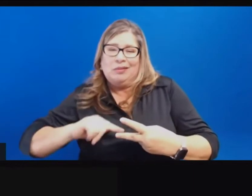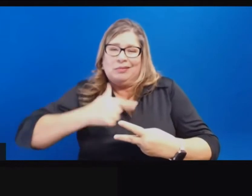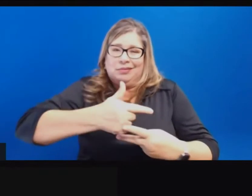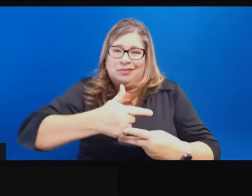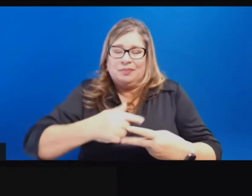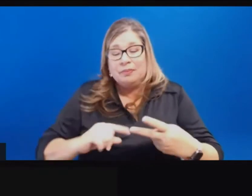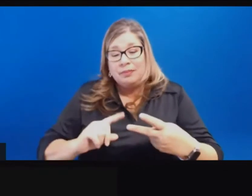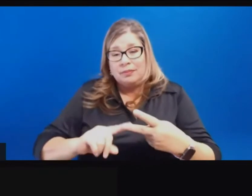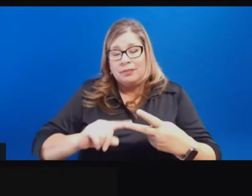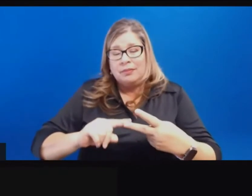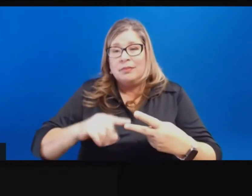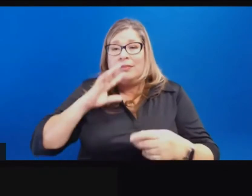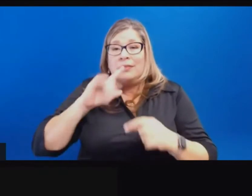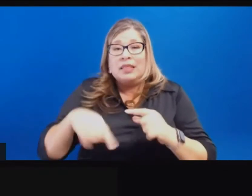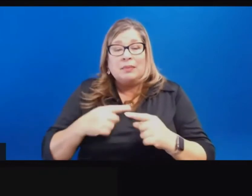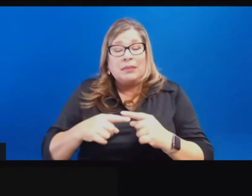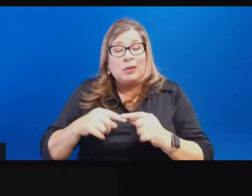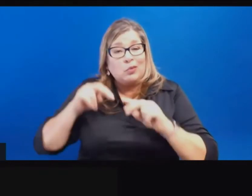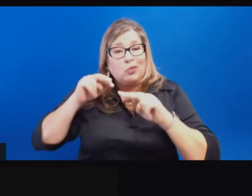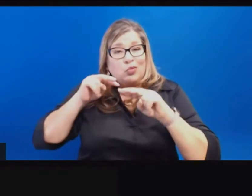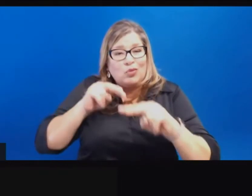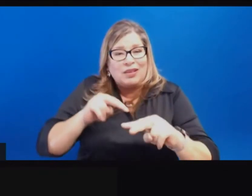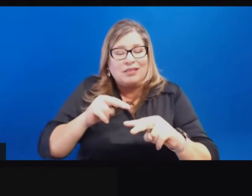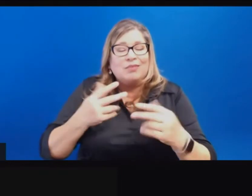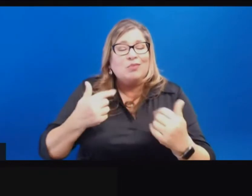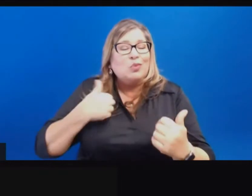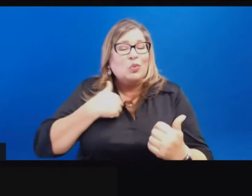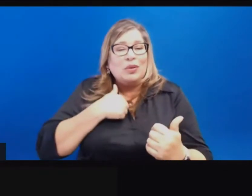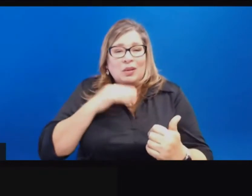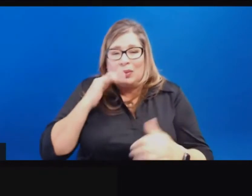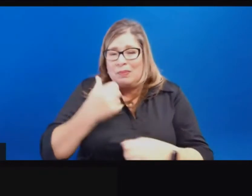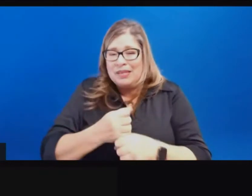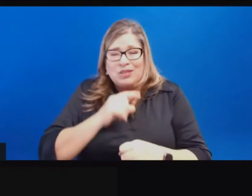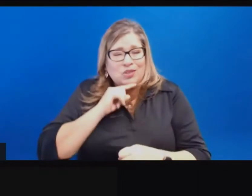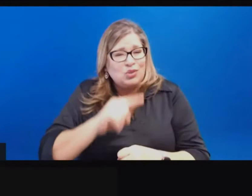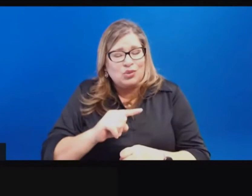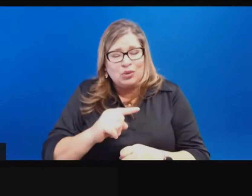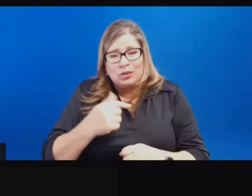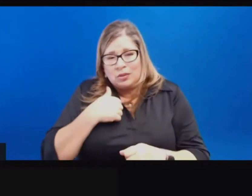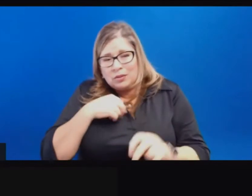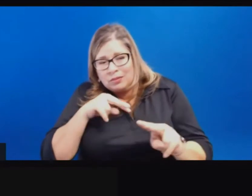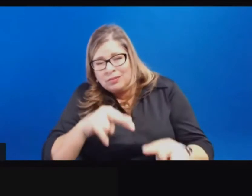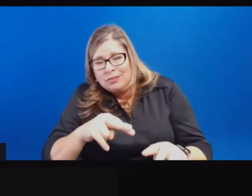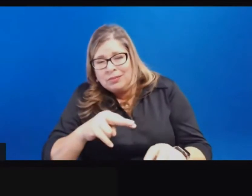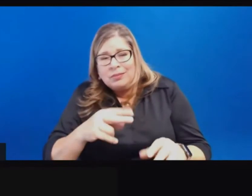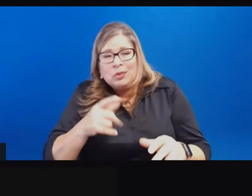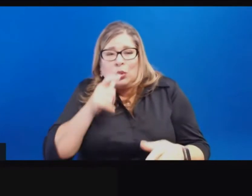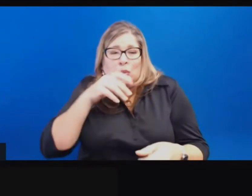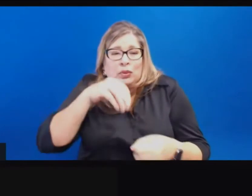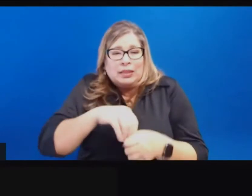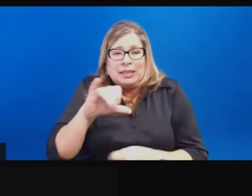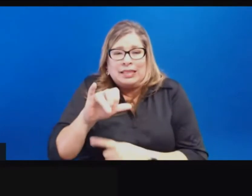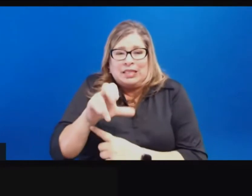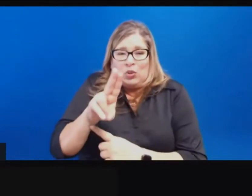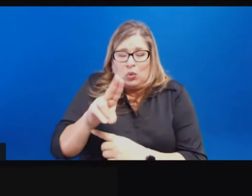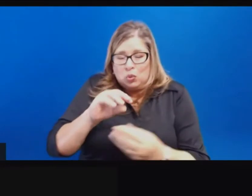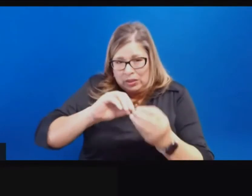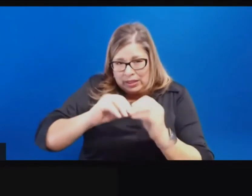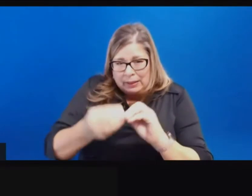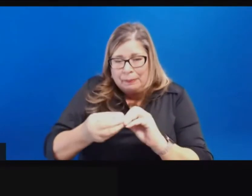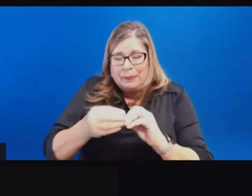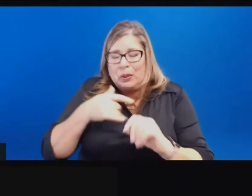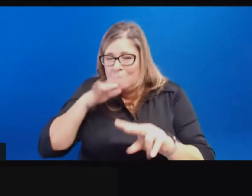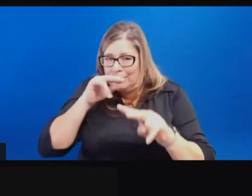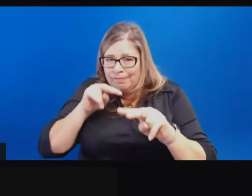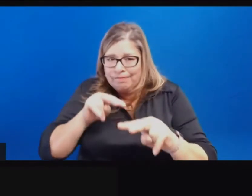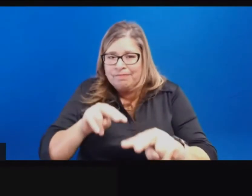will continue to track ICU level data and sharing them and posting them. I think the background on